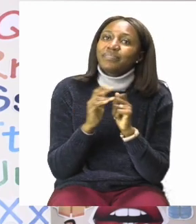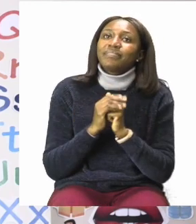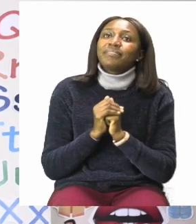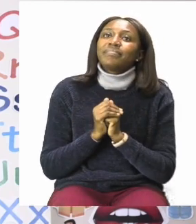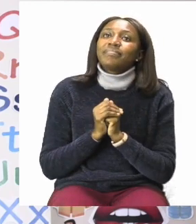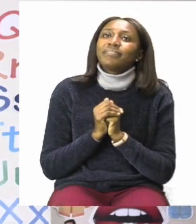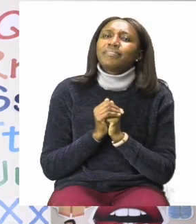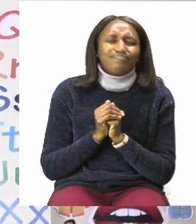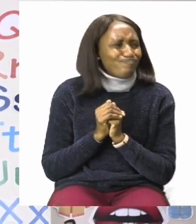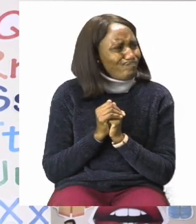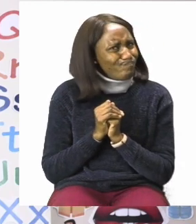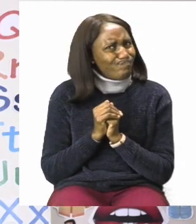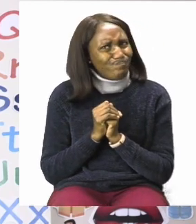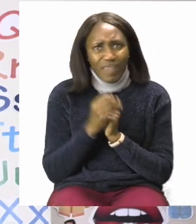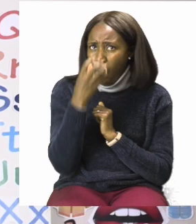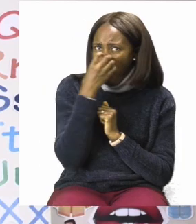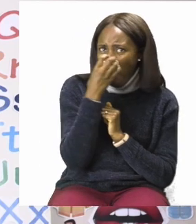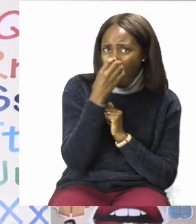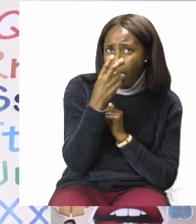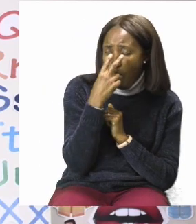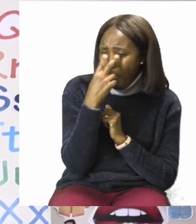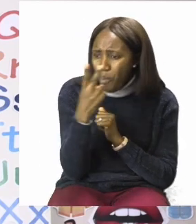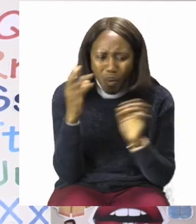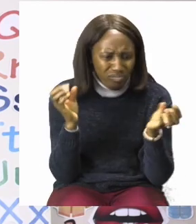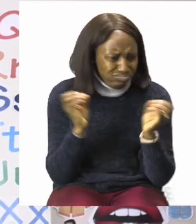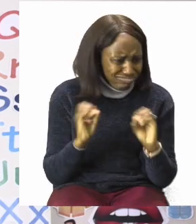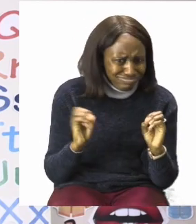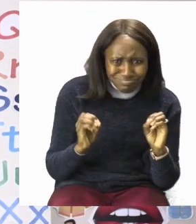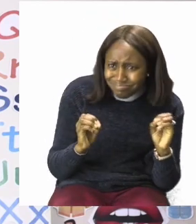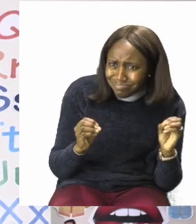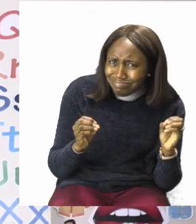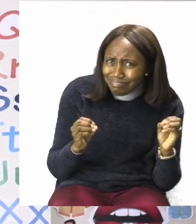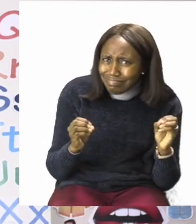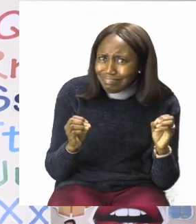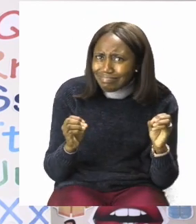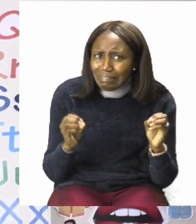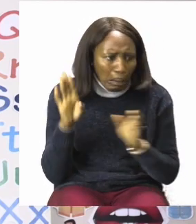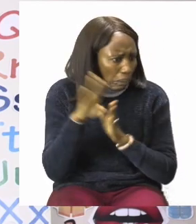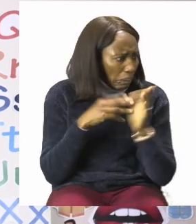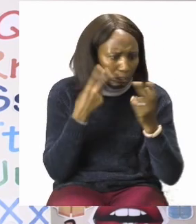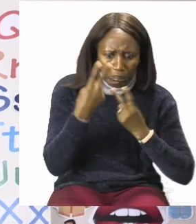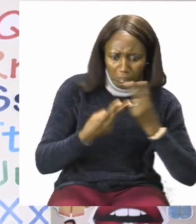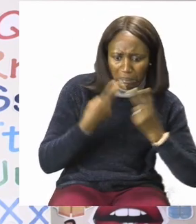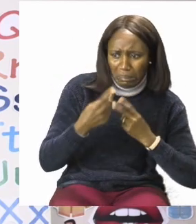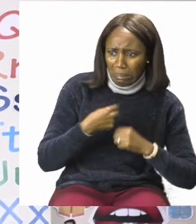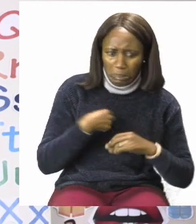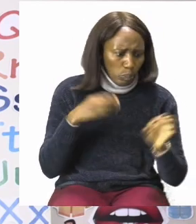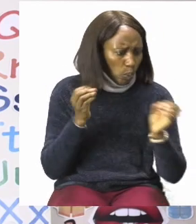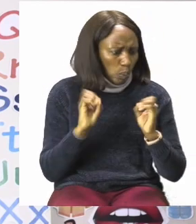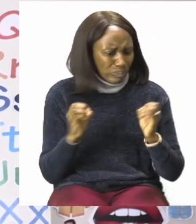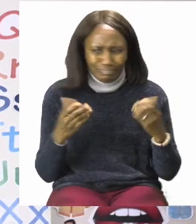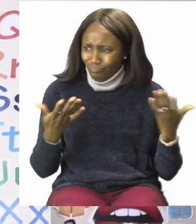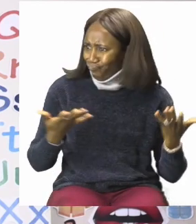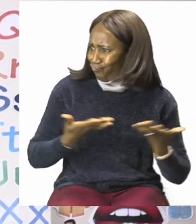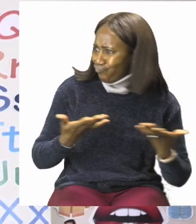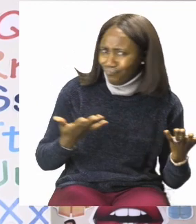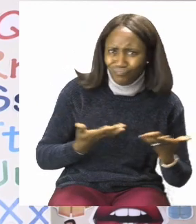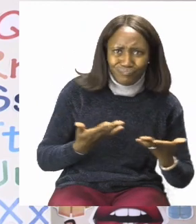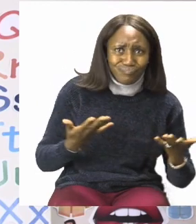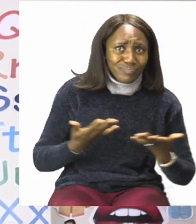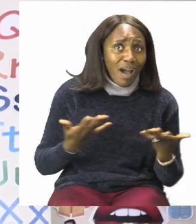I wonder though, I haven't seen Zosie the whole day. He said he was going to come and visit me. I don't know where he is.